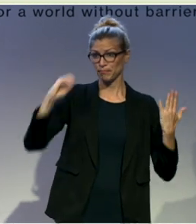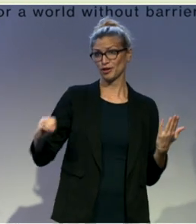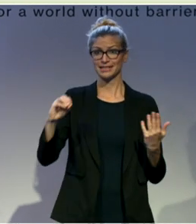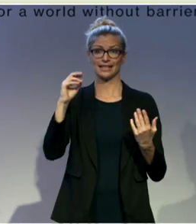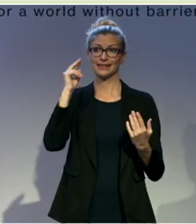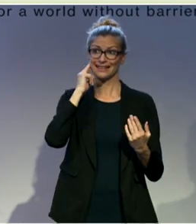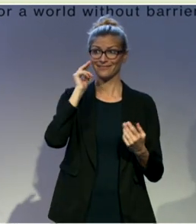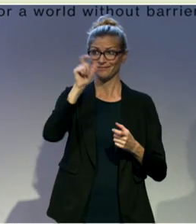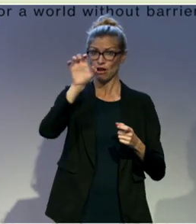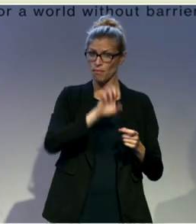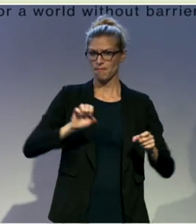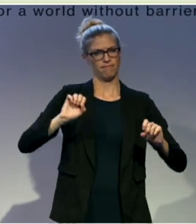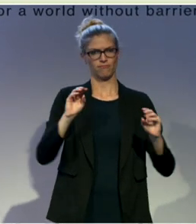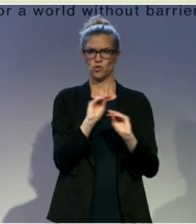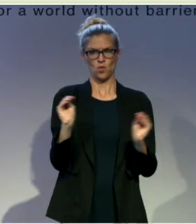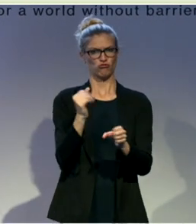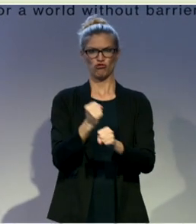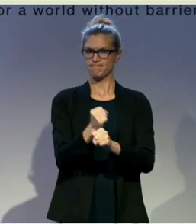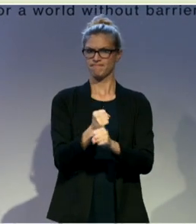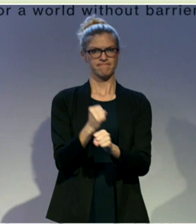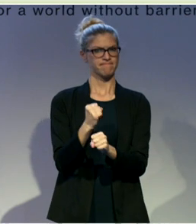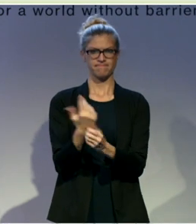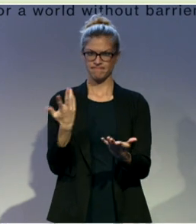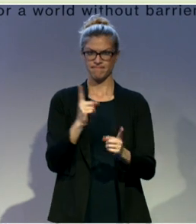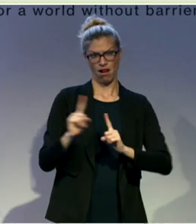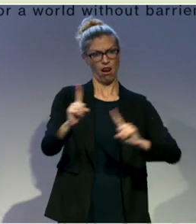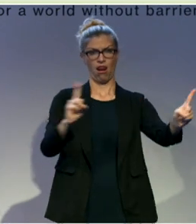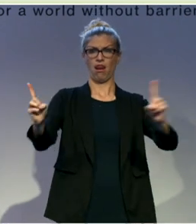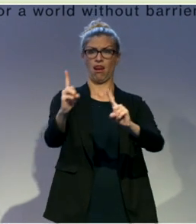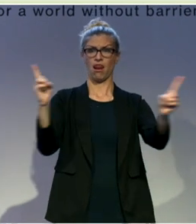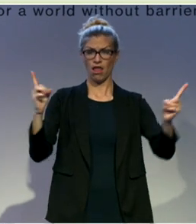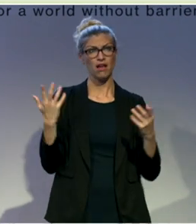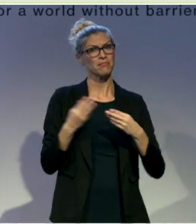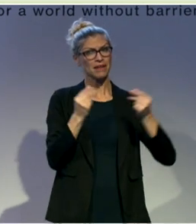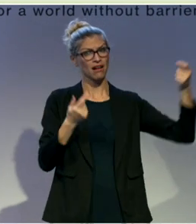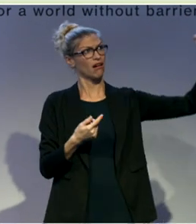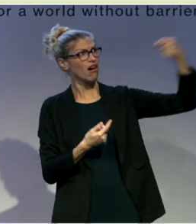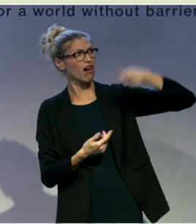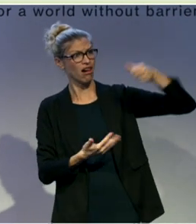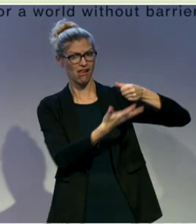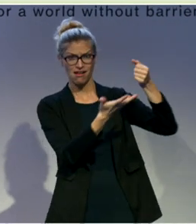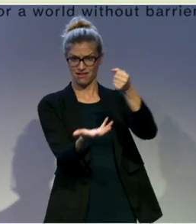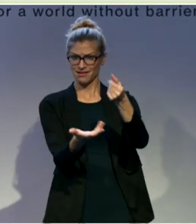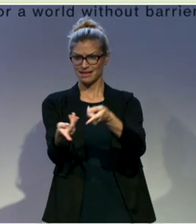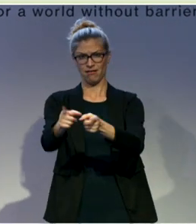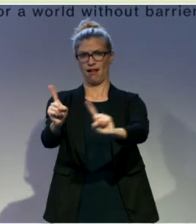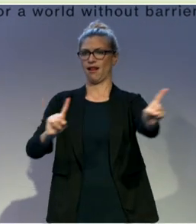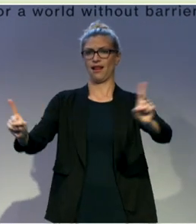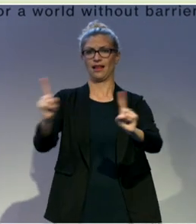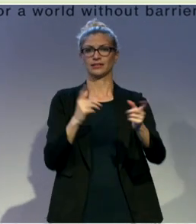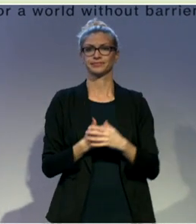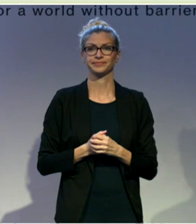And we have to spend a lot of public spending, it's about more than 7.8 billion per year in Europe.